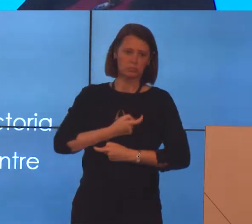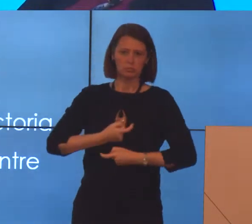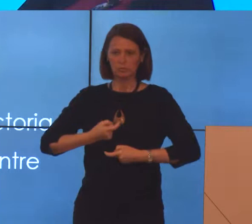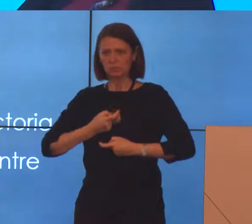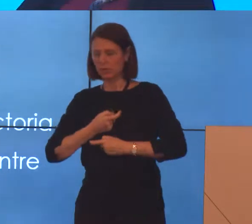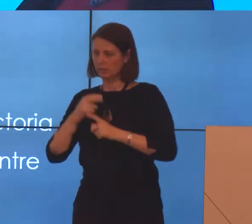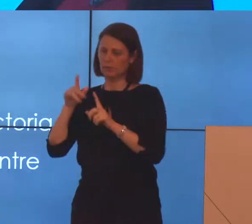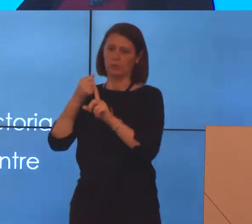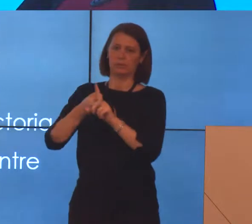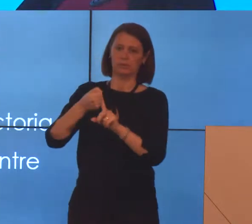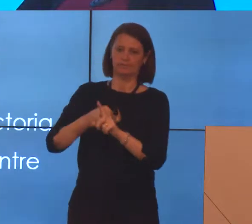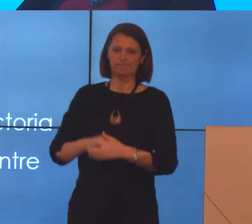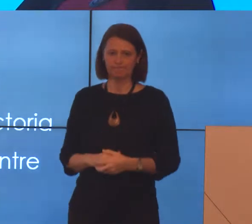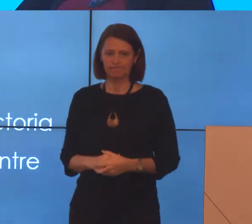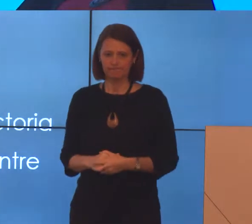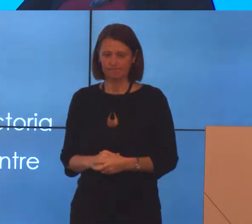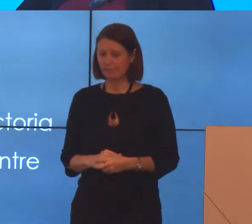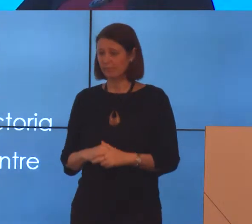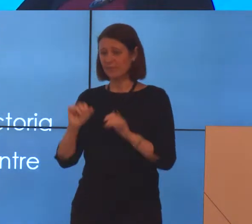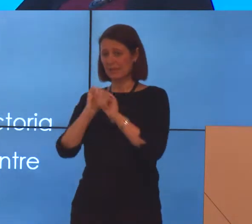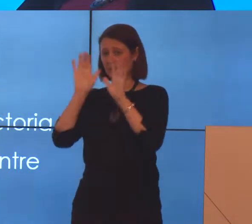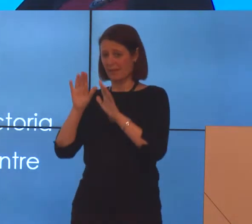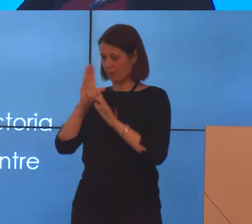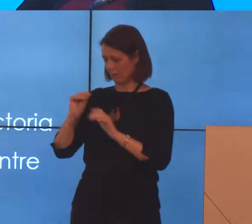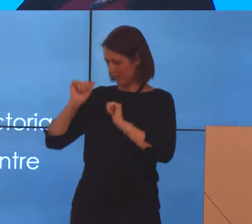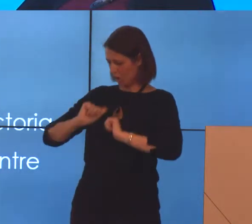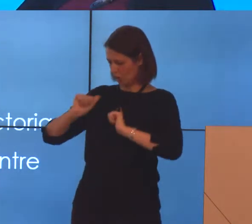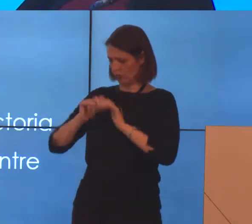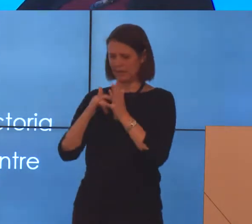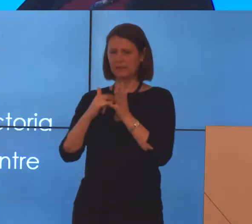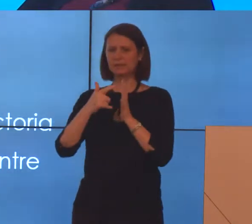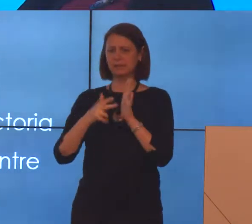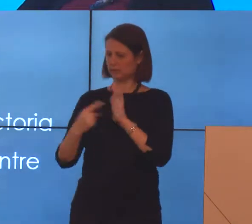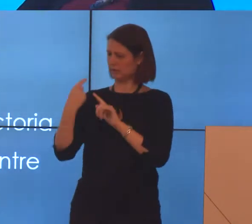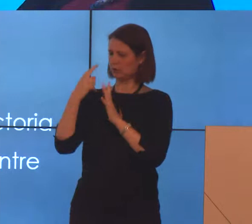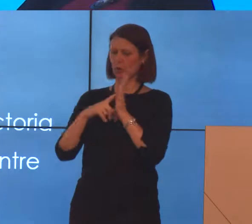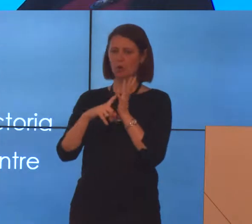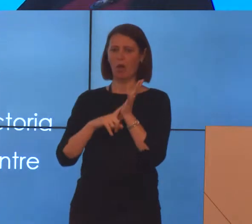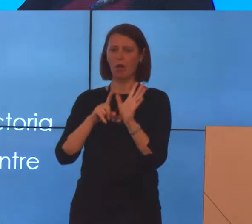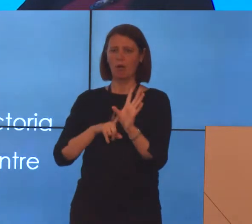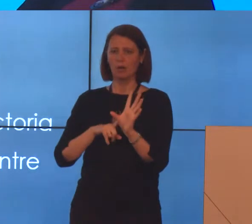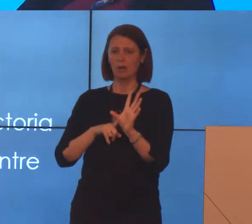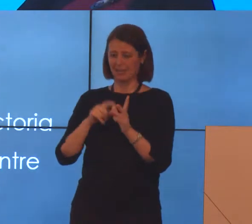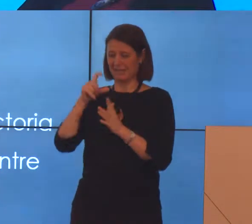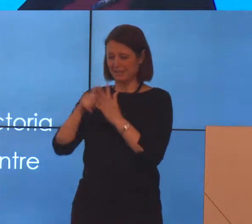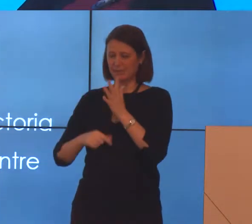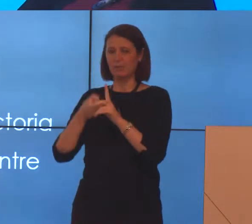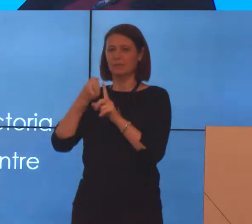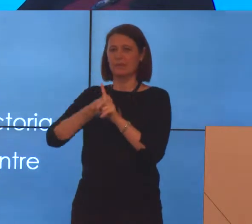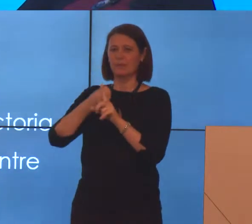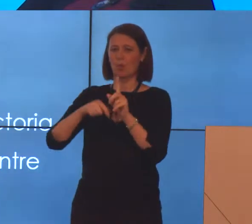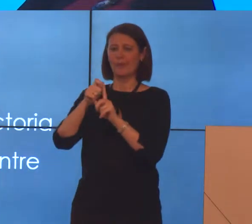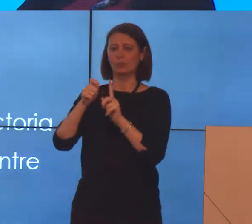advocacy. It was clear from our training session in July that disability support pension